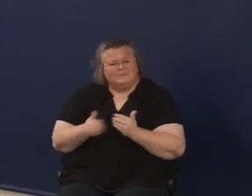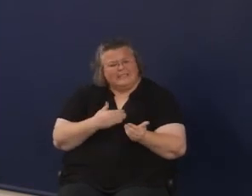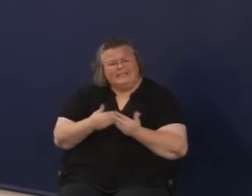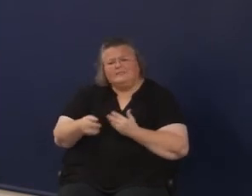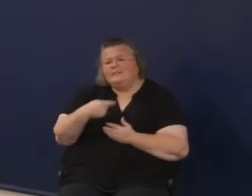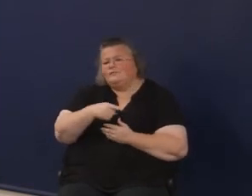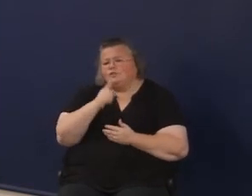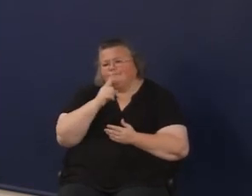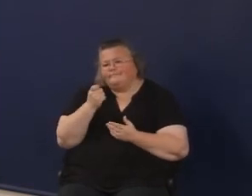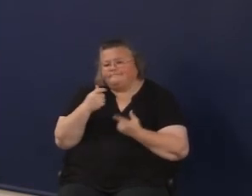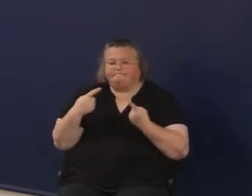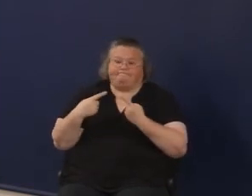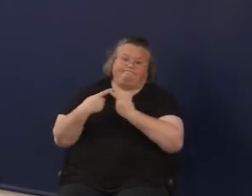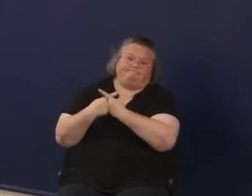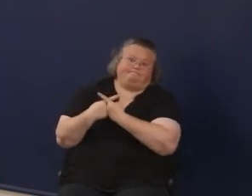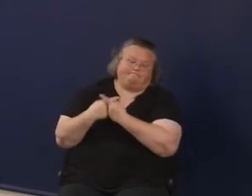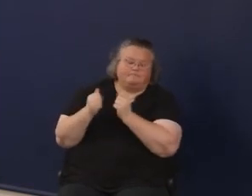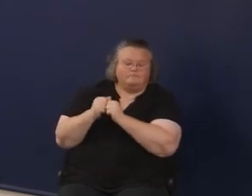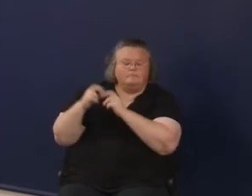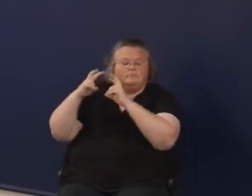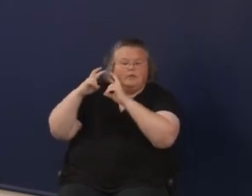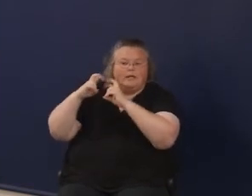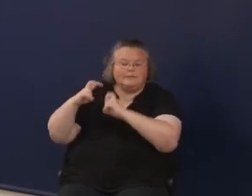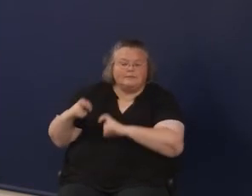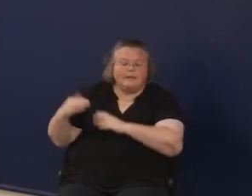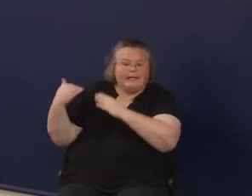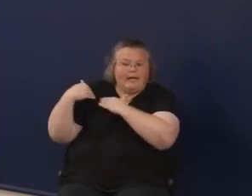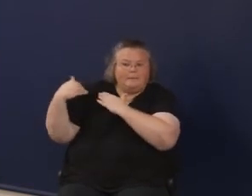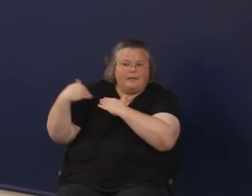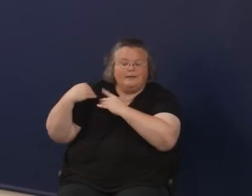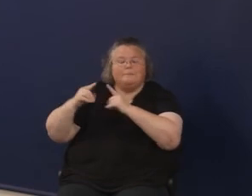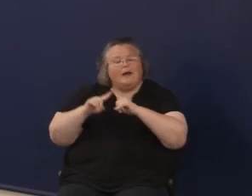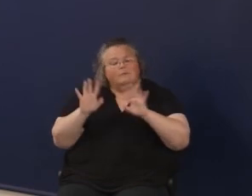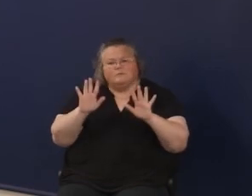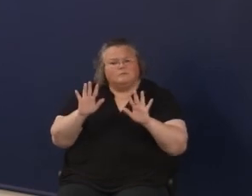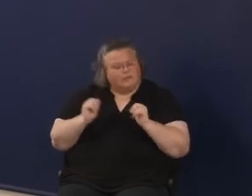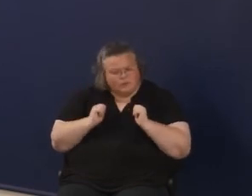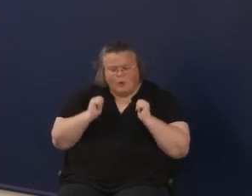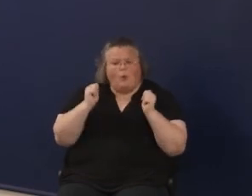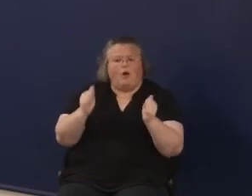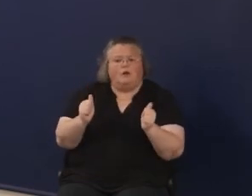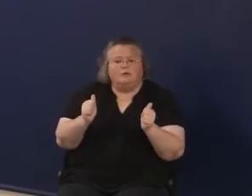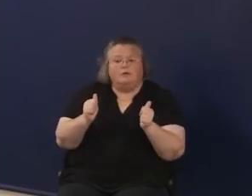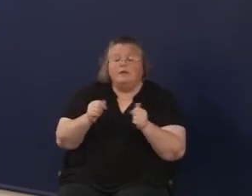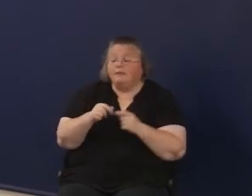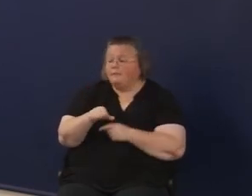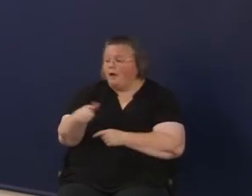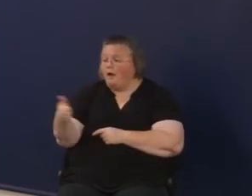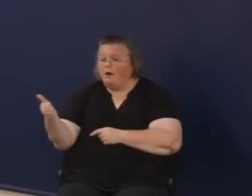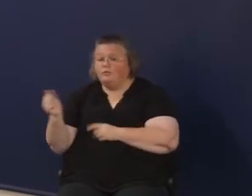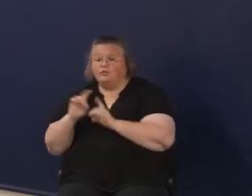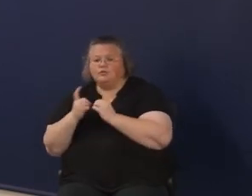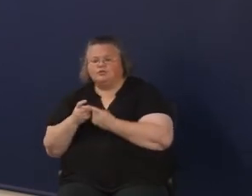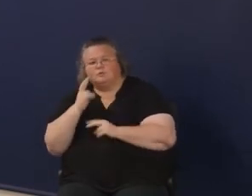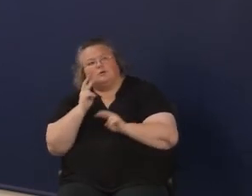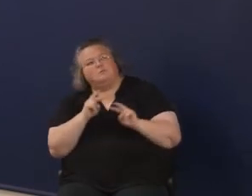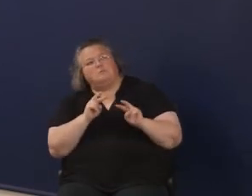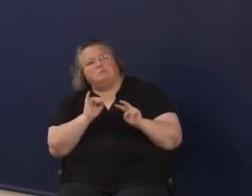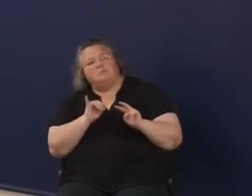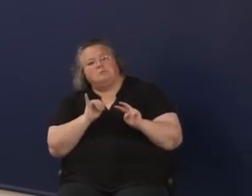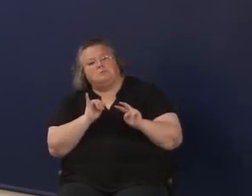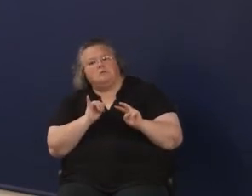little bit of a conflict with our assessment and accountability system. And the rest need that nudge. They need to know